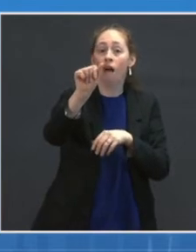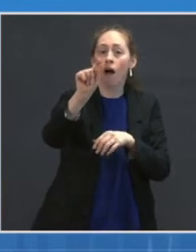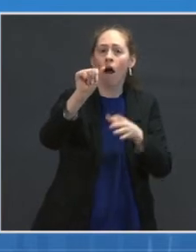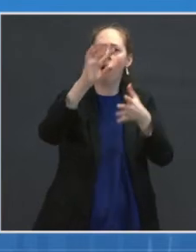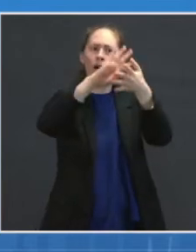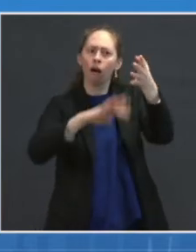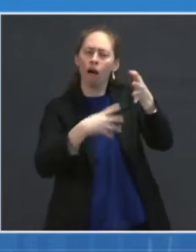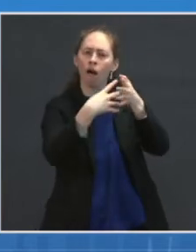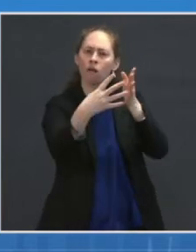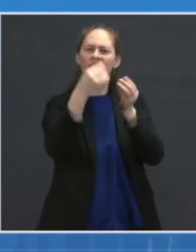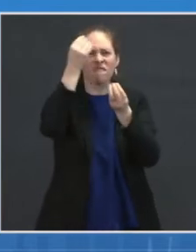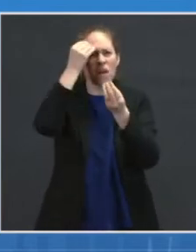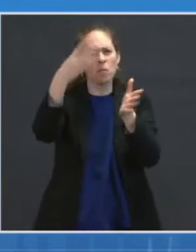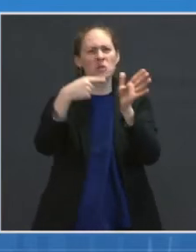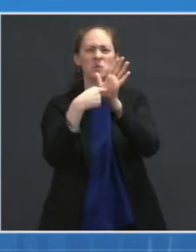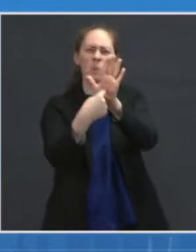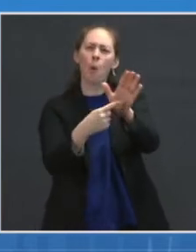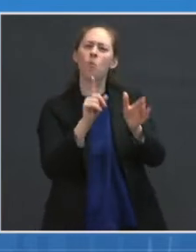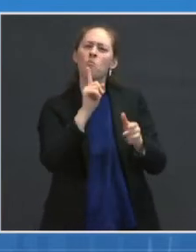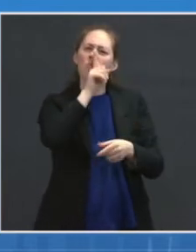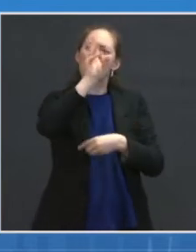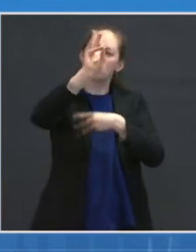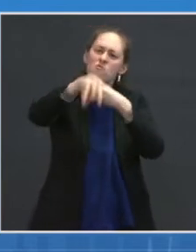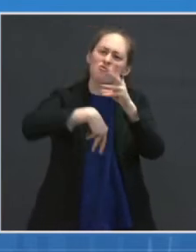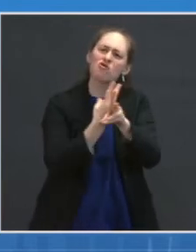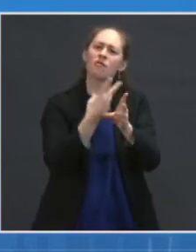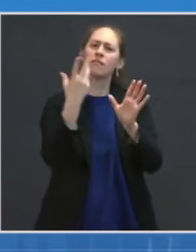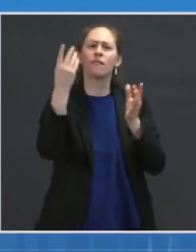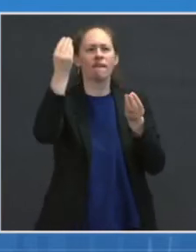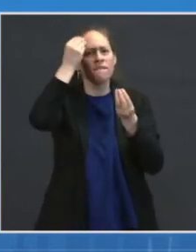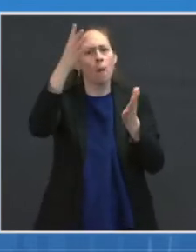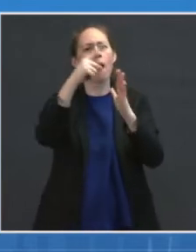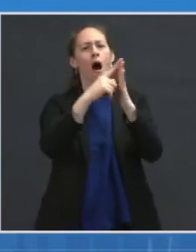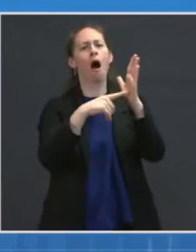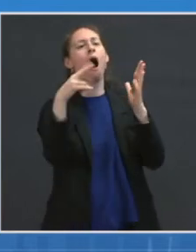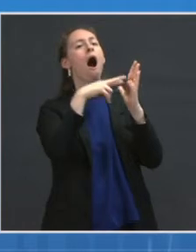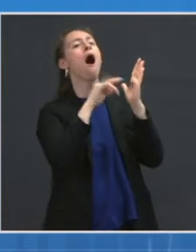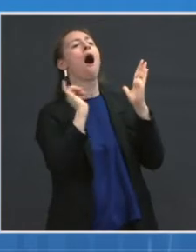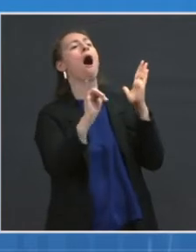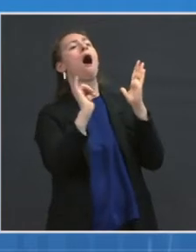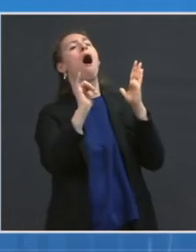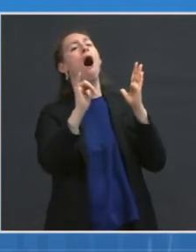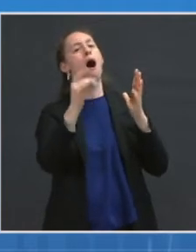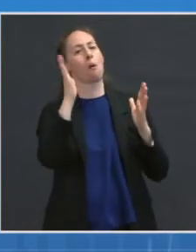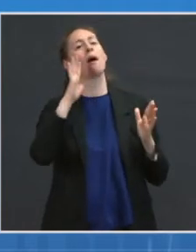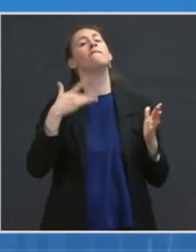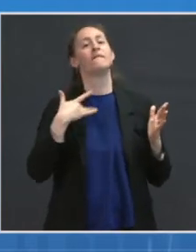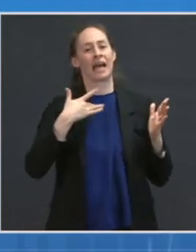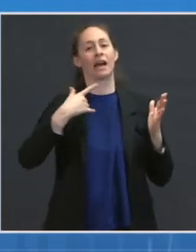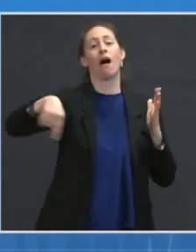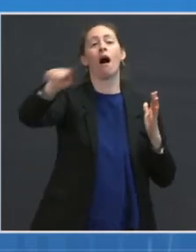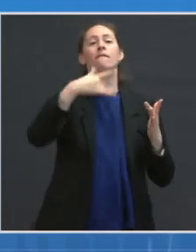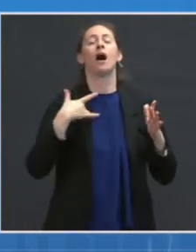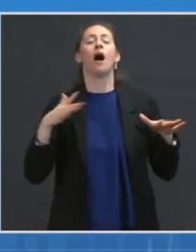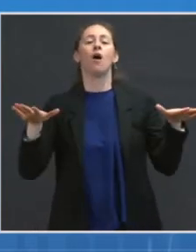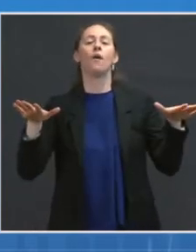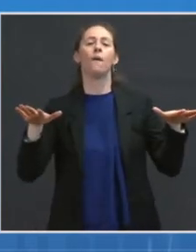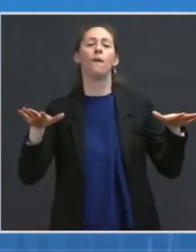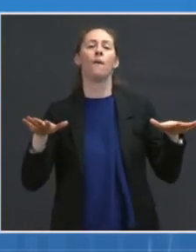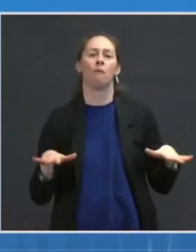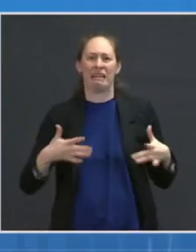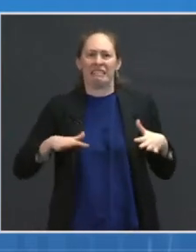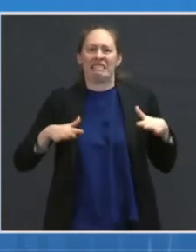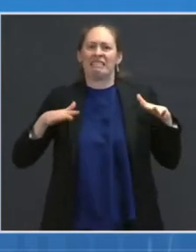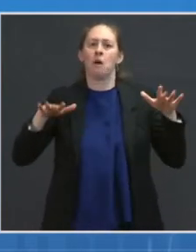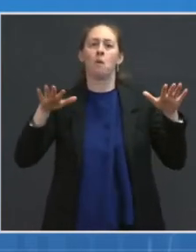experience on how to increase vaccination capacity in communities, especially for those at increased risk of COVID-19, and for